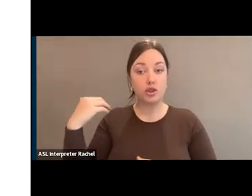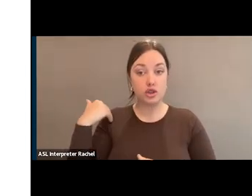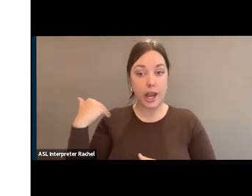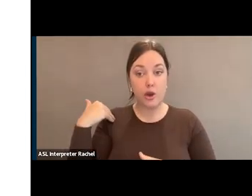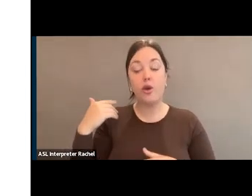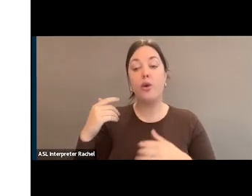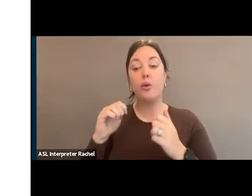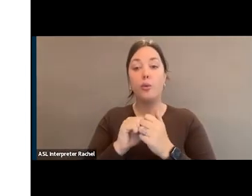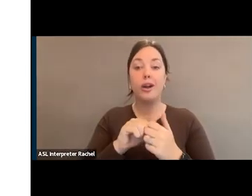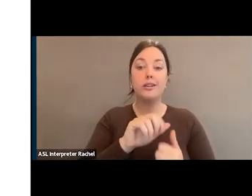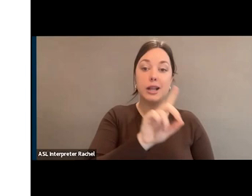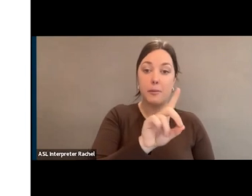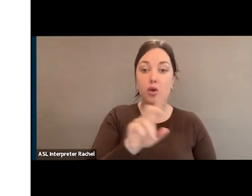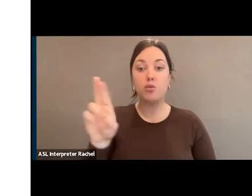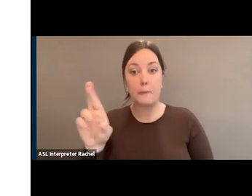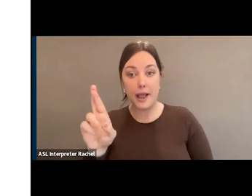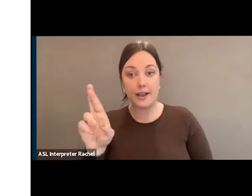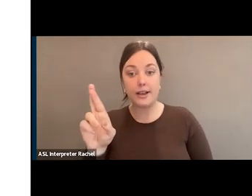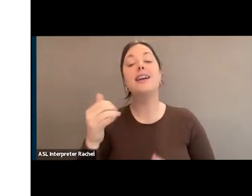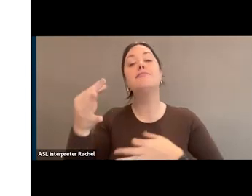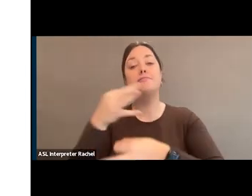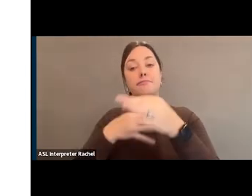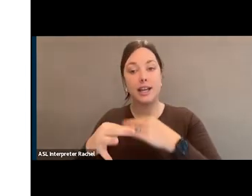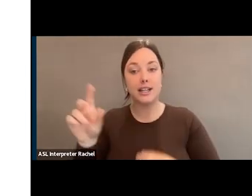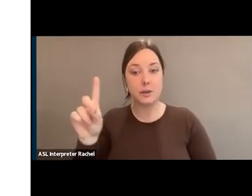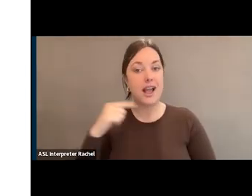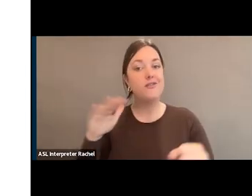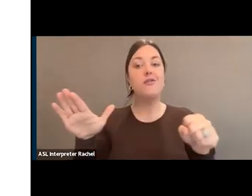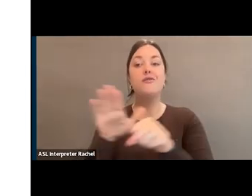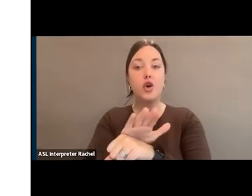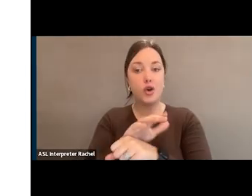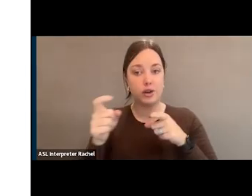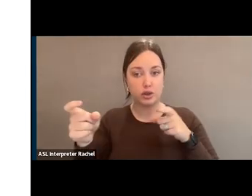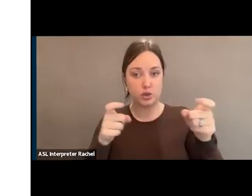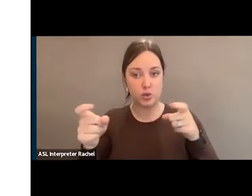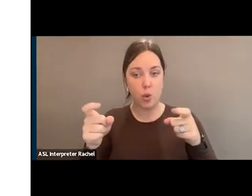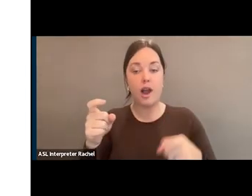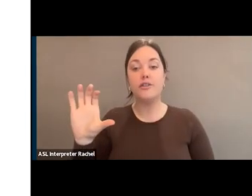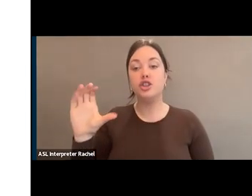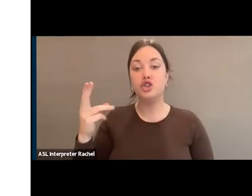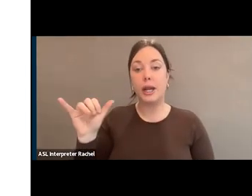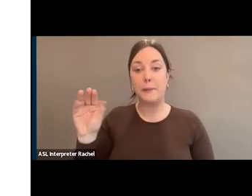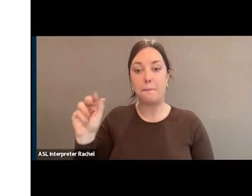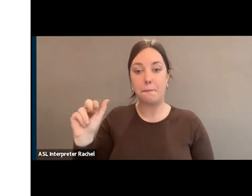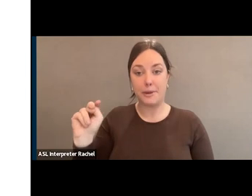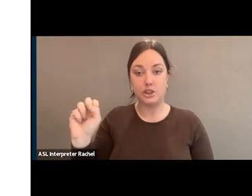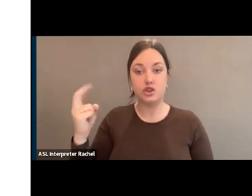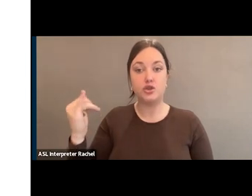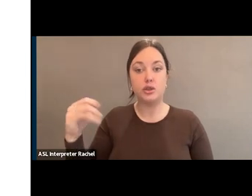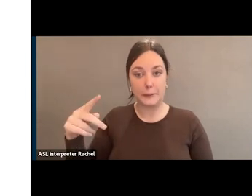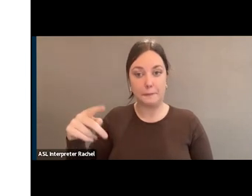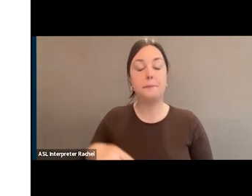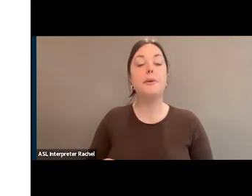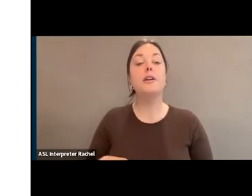Democrats of various committees, that means Democrats will have full control of the chairmanships, and then it will go to a